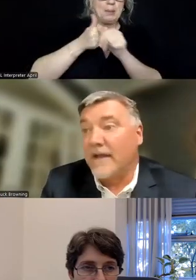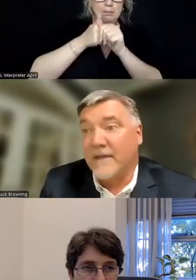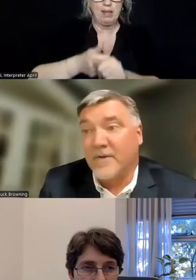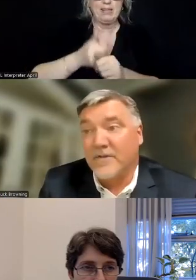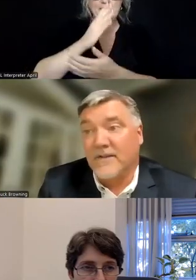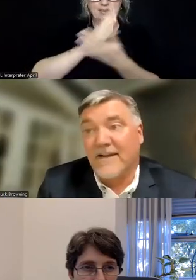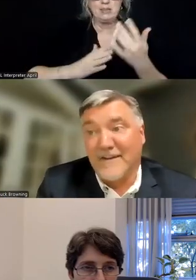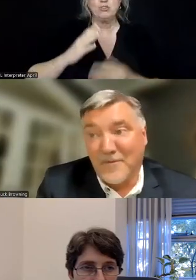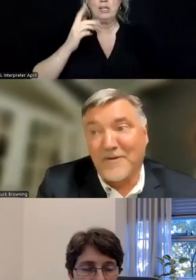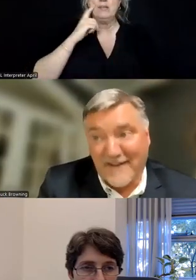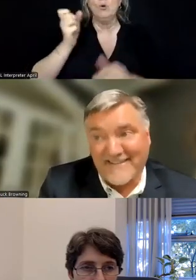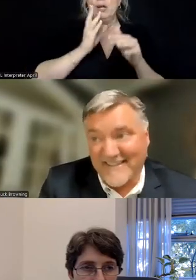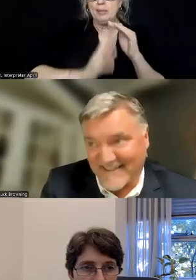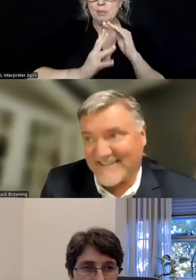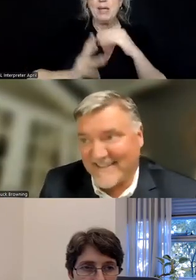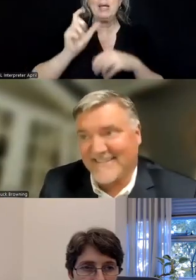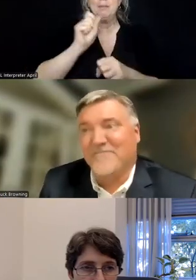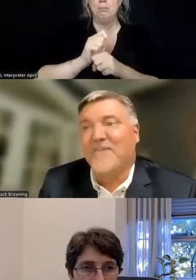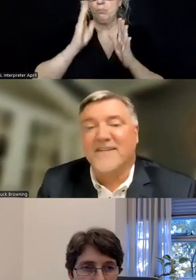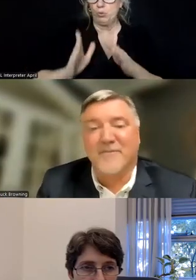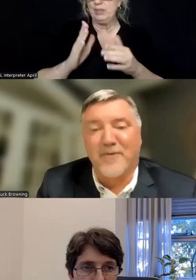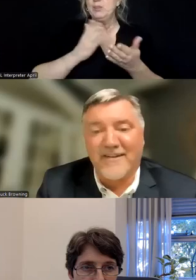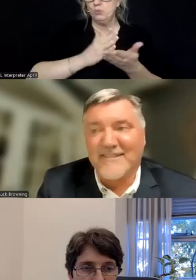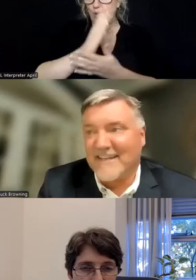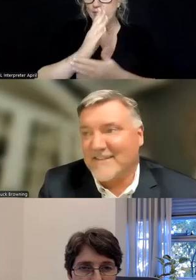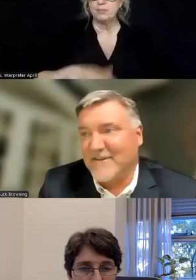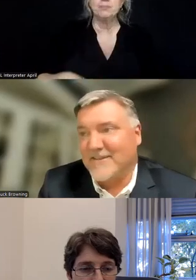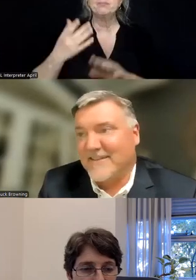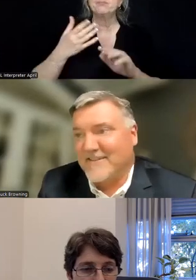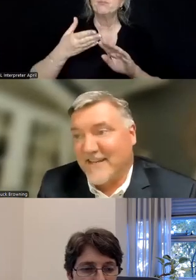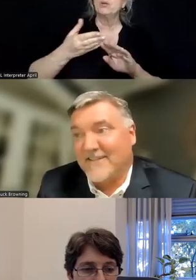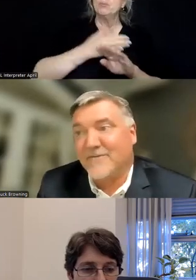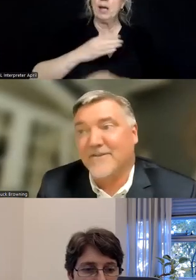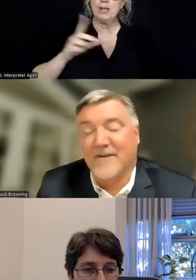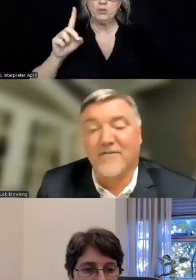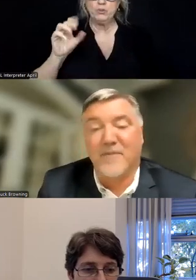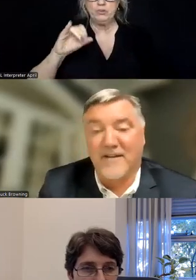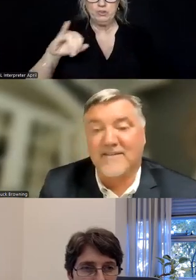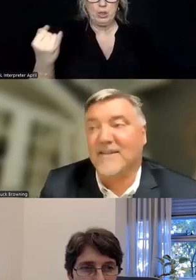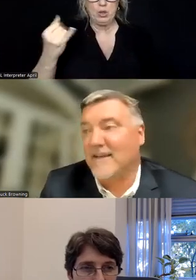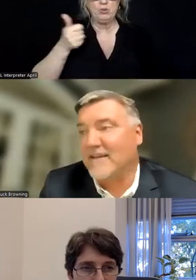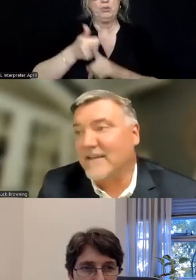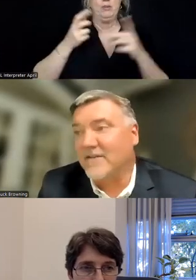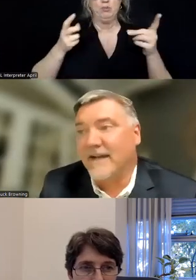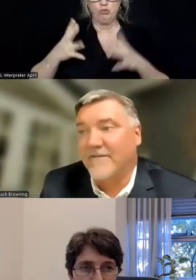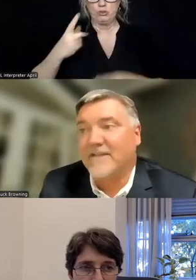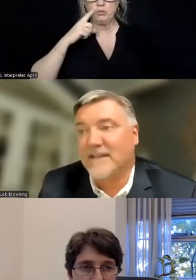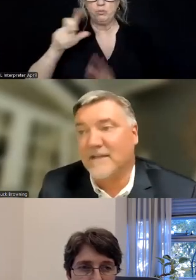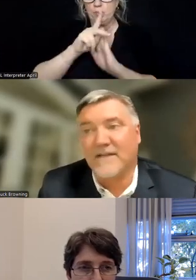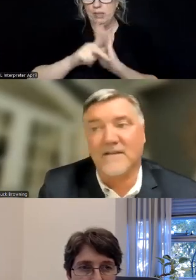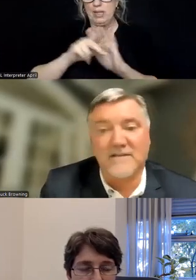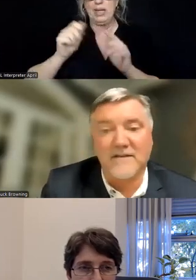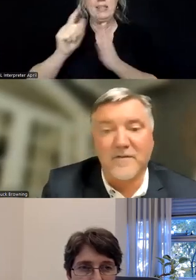in immigrants and employee rights select section. So prior to DOJ, was the director of policy and legal